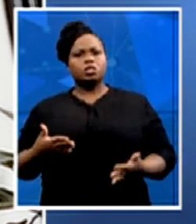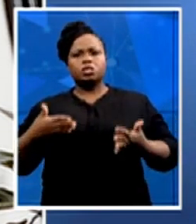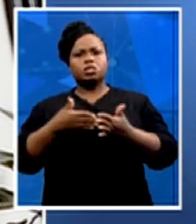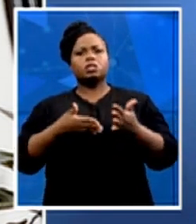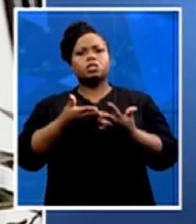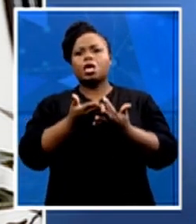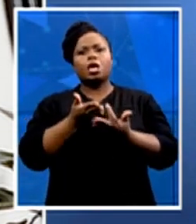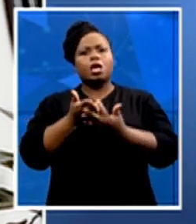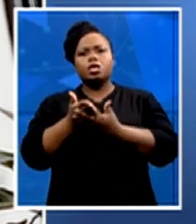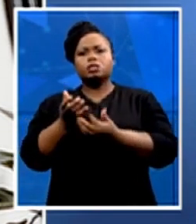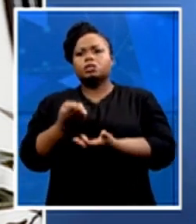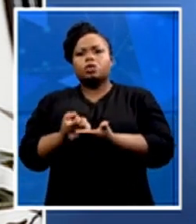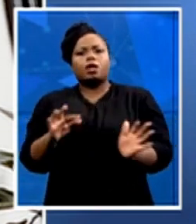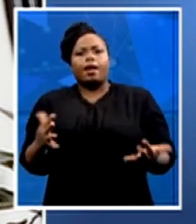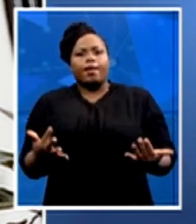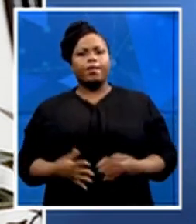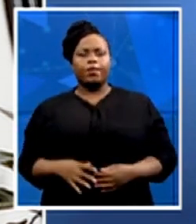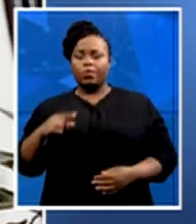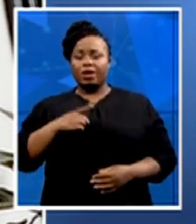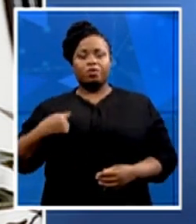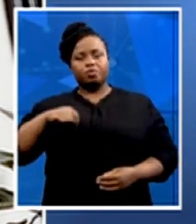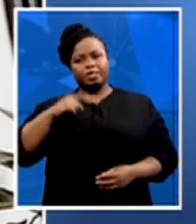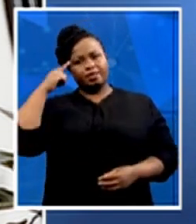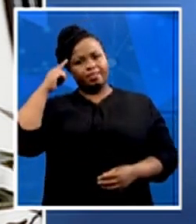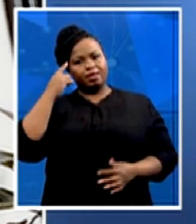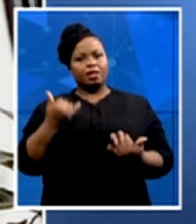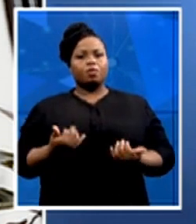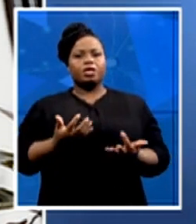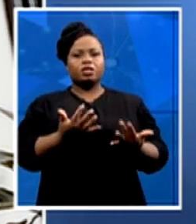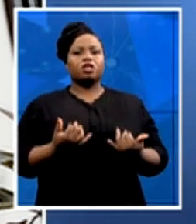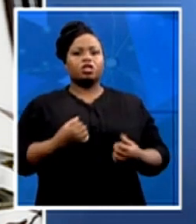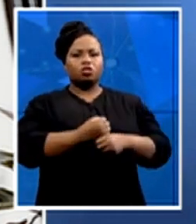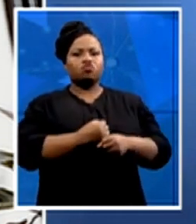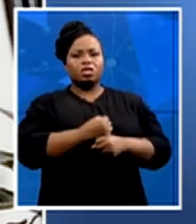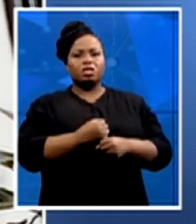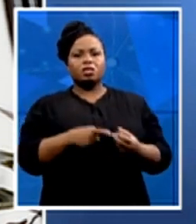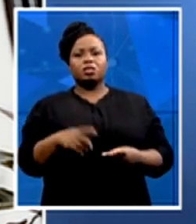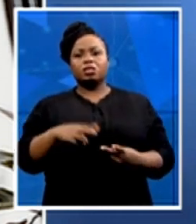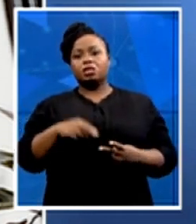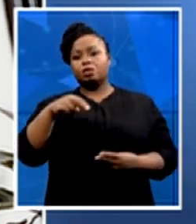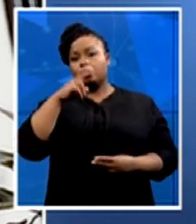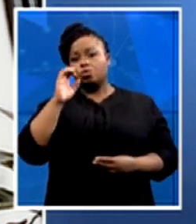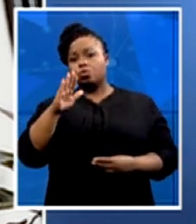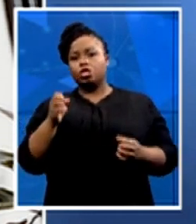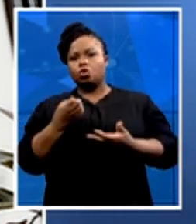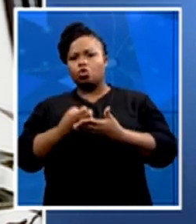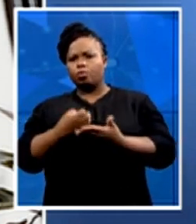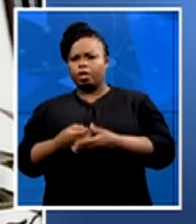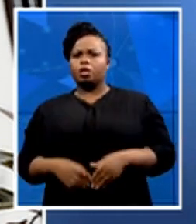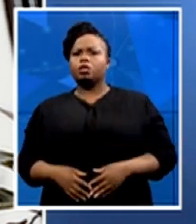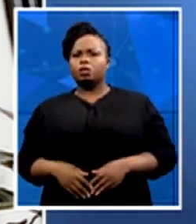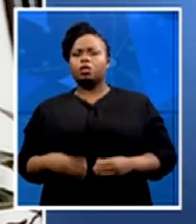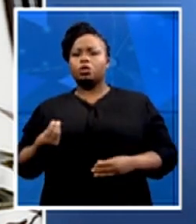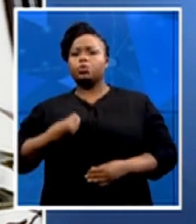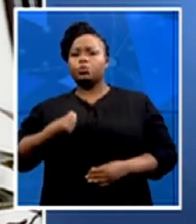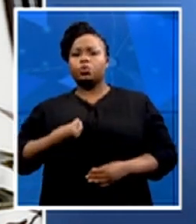about the green economy, the blue economy. How are we creating those opportunities for young people to grow in economies that have not